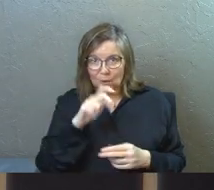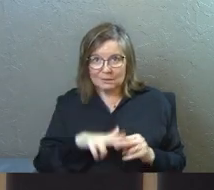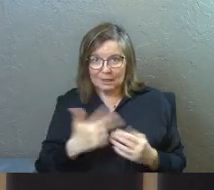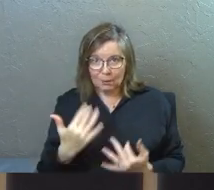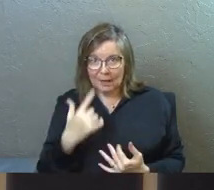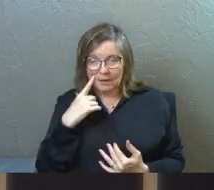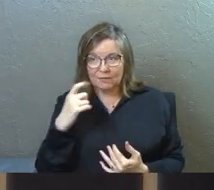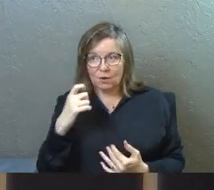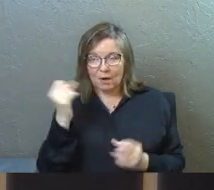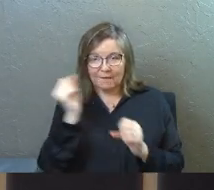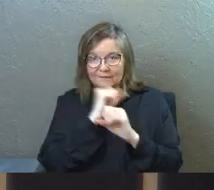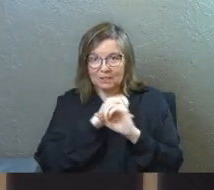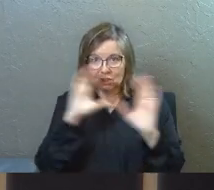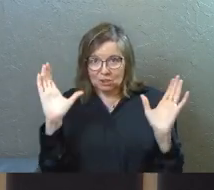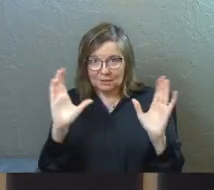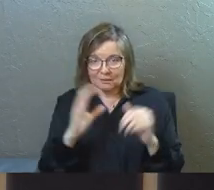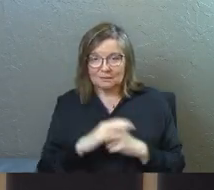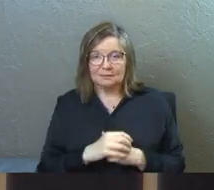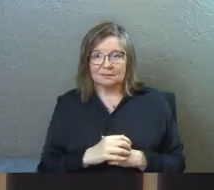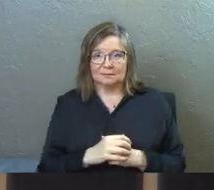Don't sit around and wait for a vision.